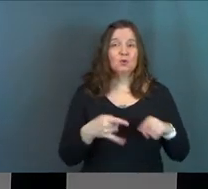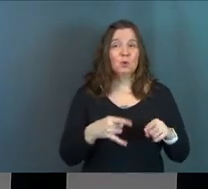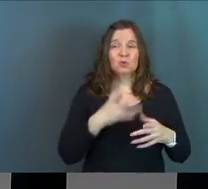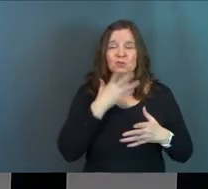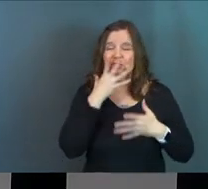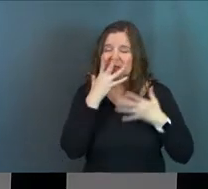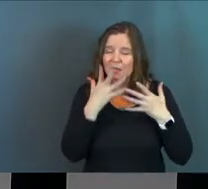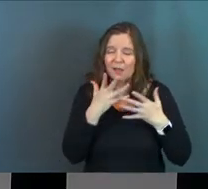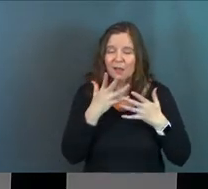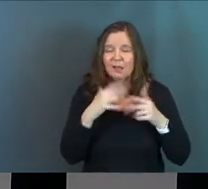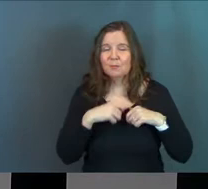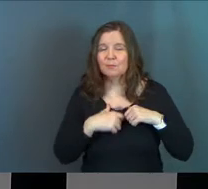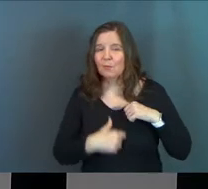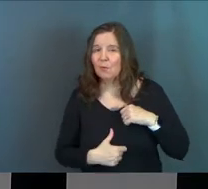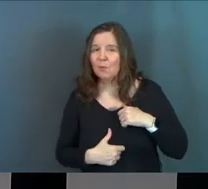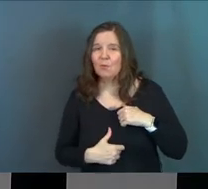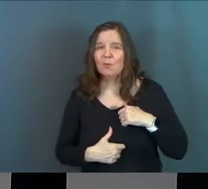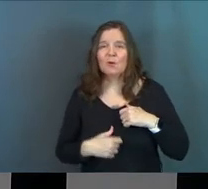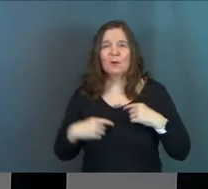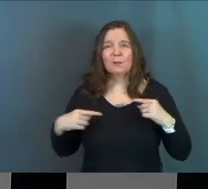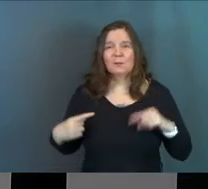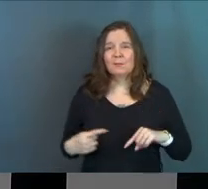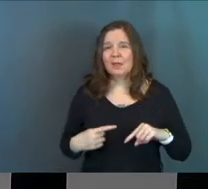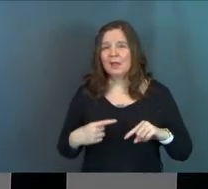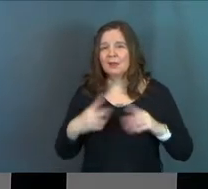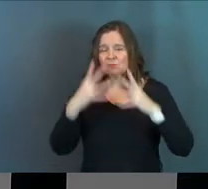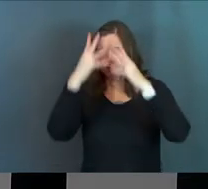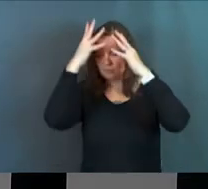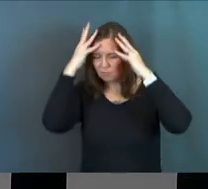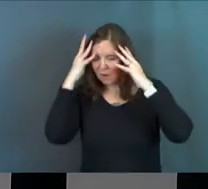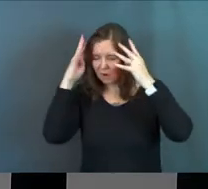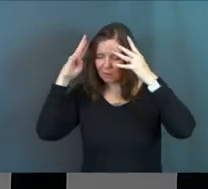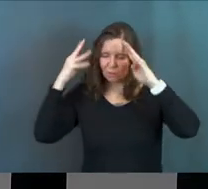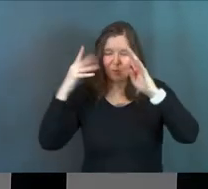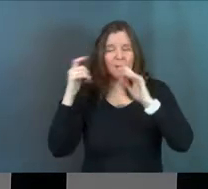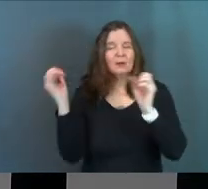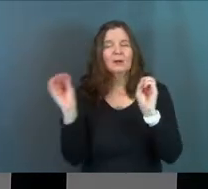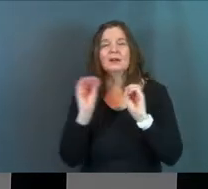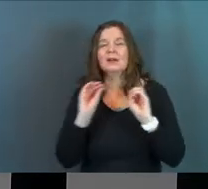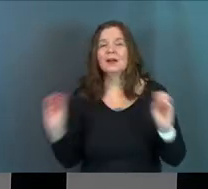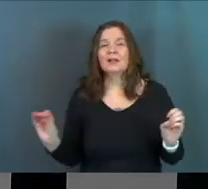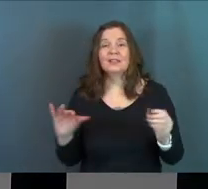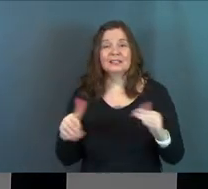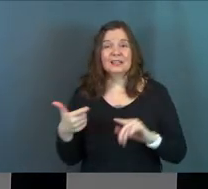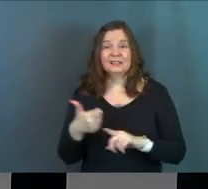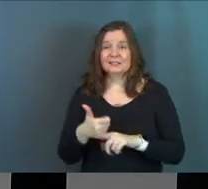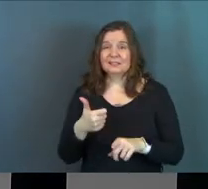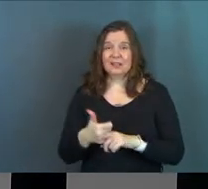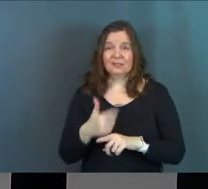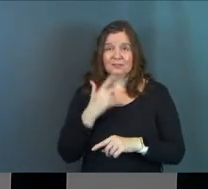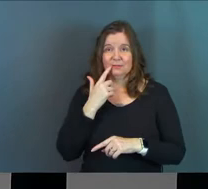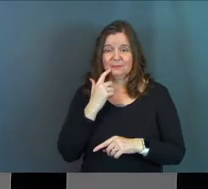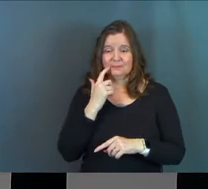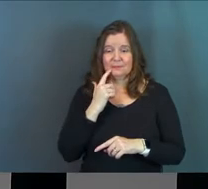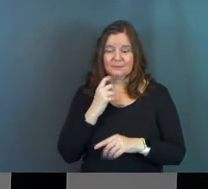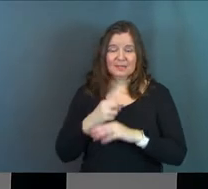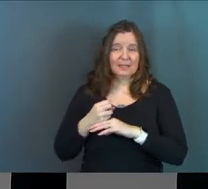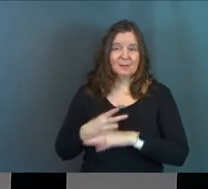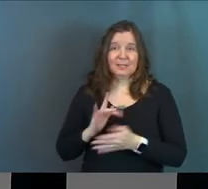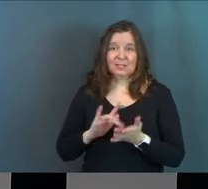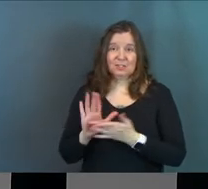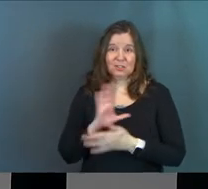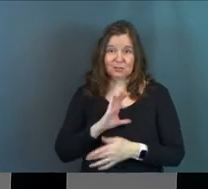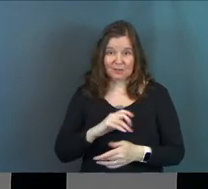shame, no brokenness, no pain, no crown of thorns, nothing, not even death itself can beat Jesus